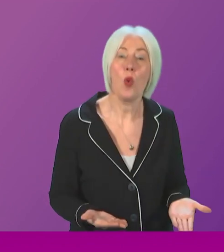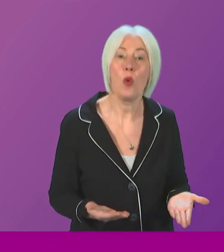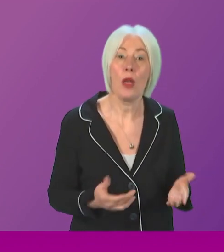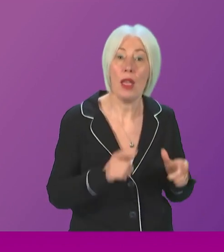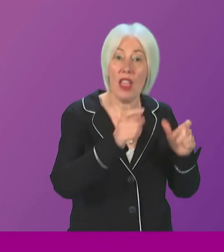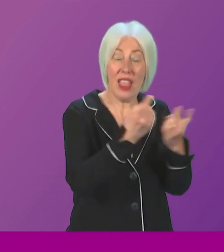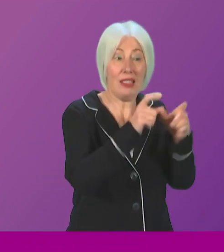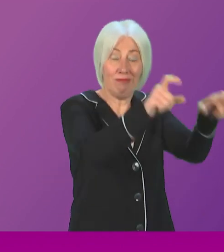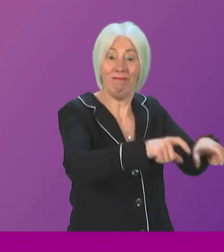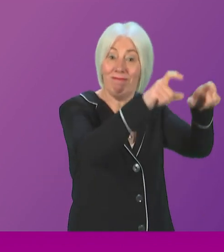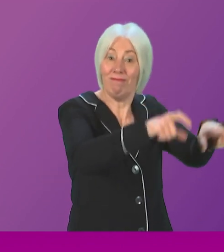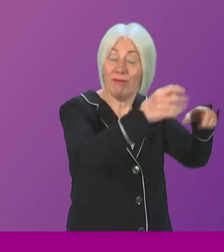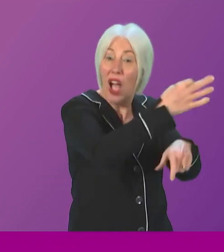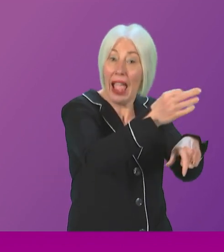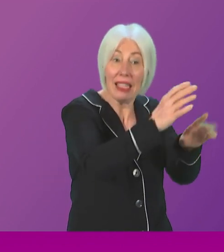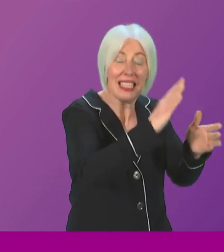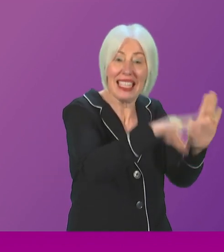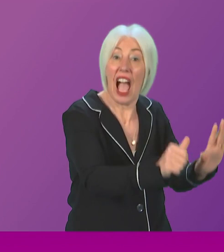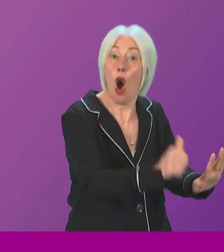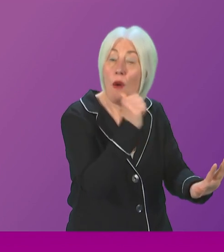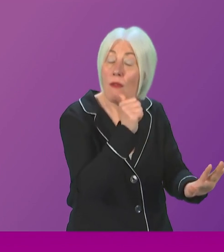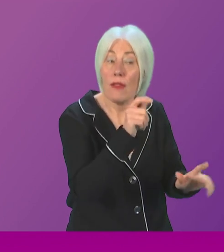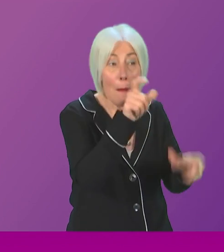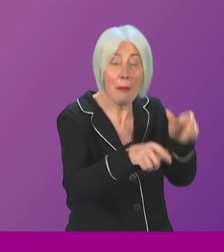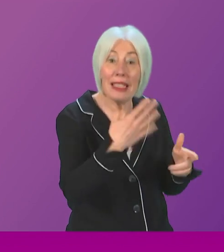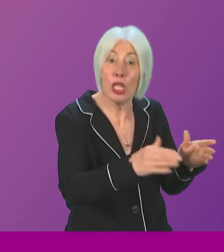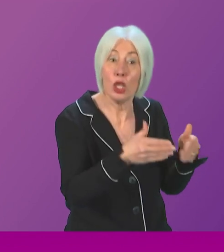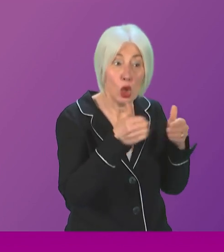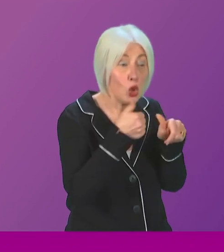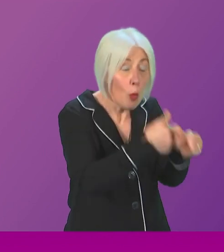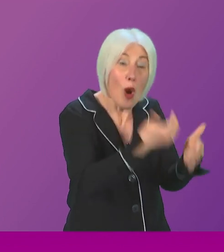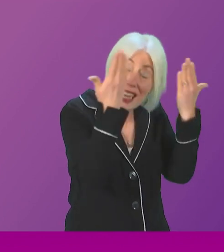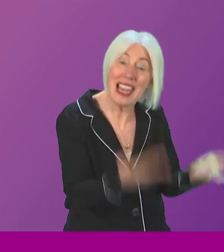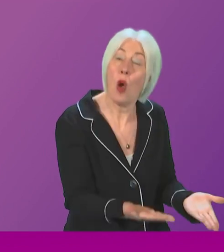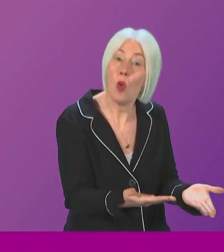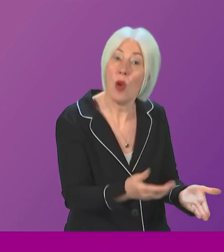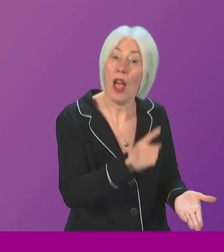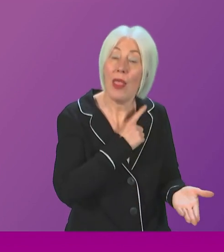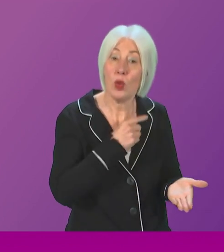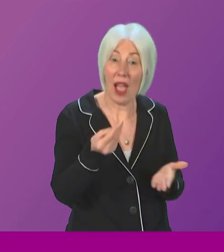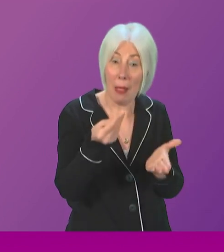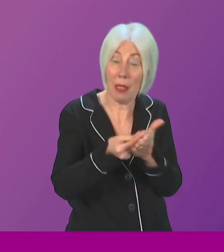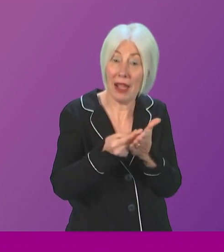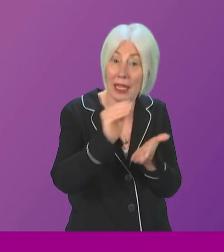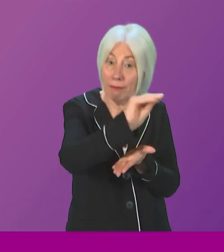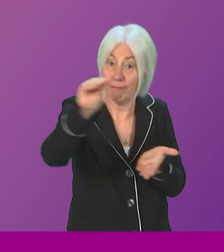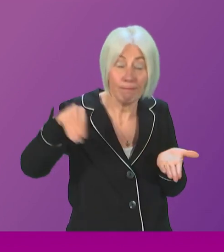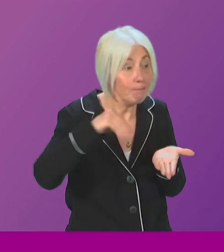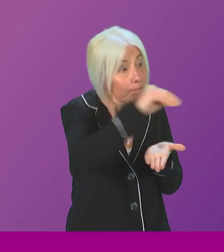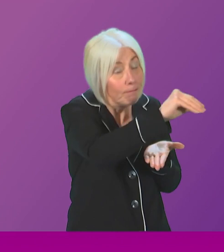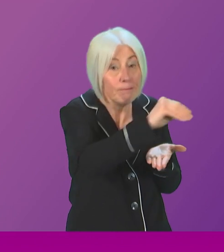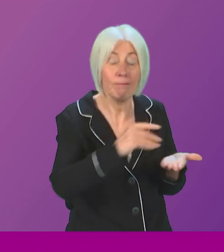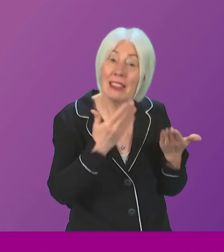stuck on the islands right now. And people need support right now. And that's why they need that compensation scheme. But, presenting officer,